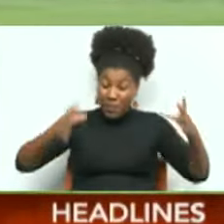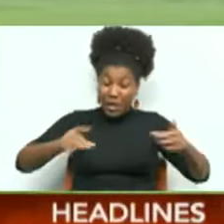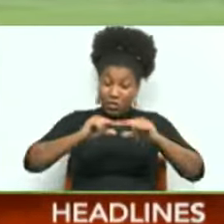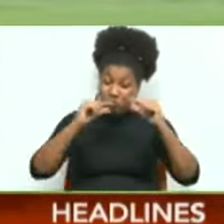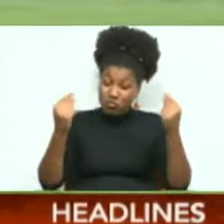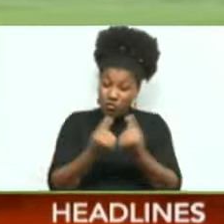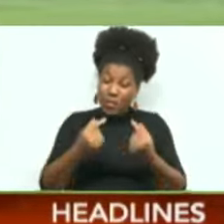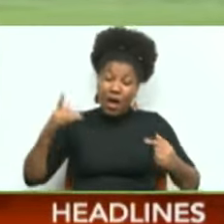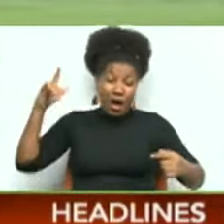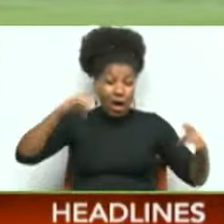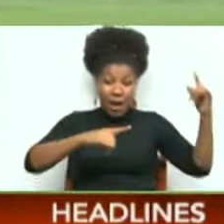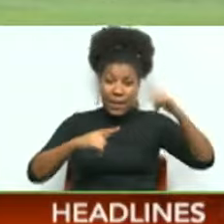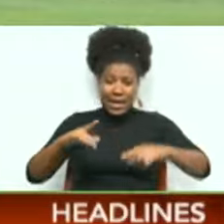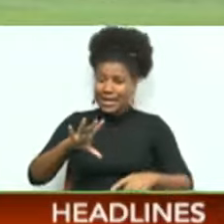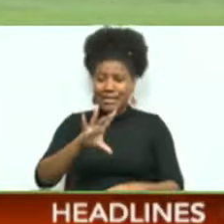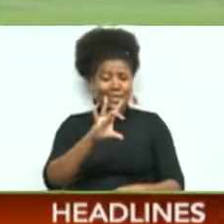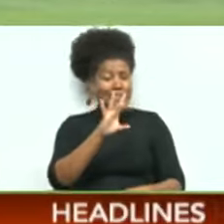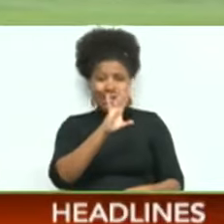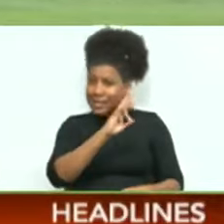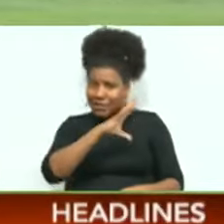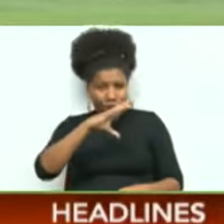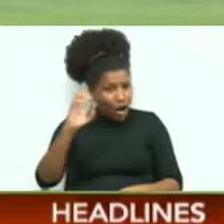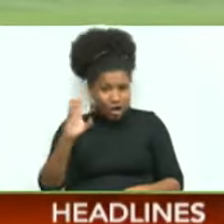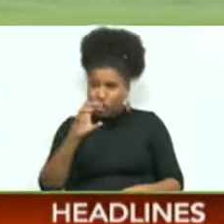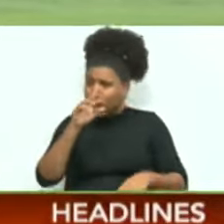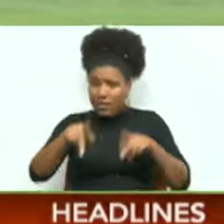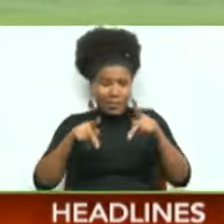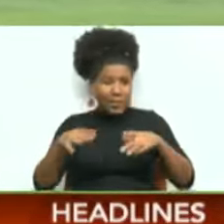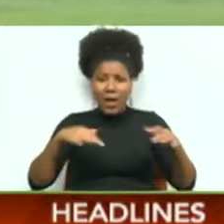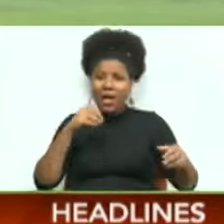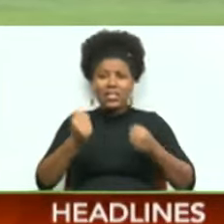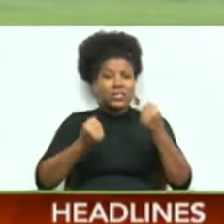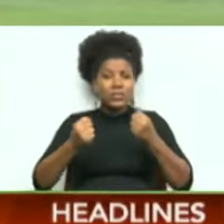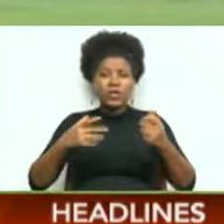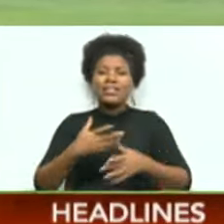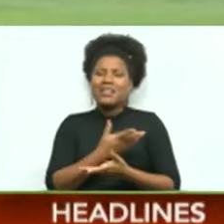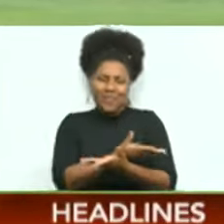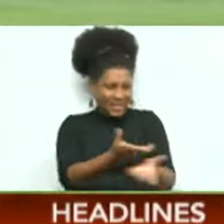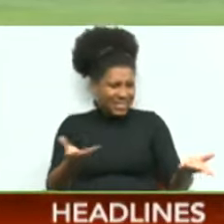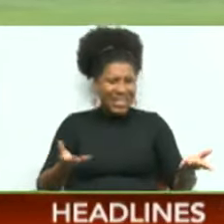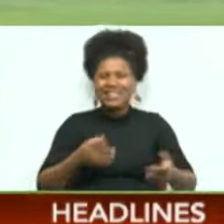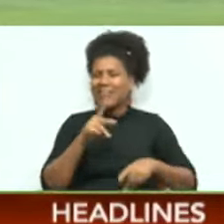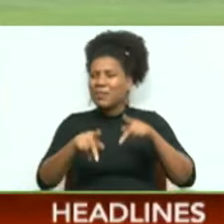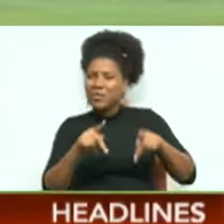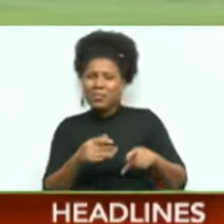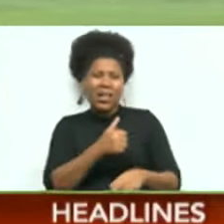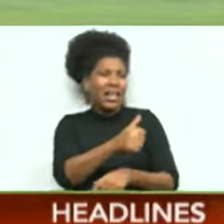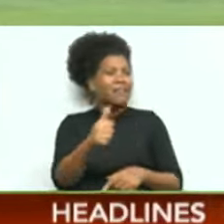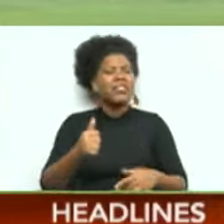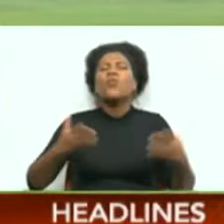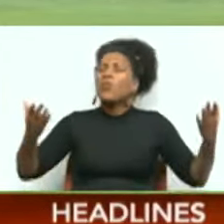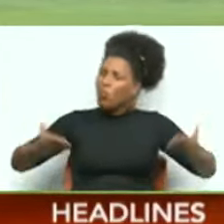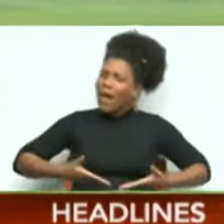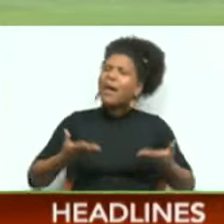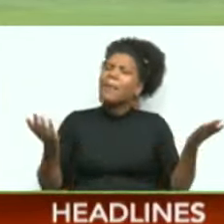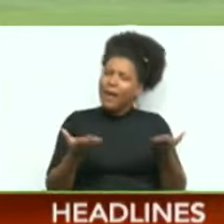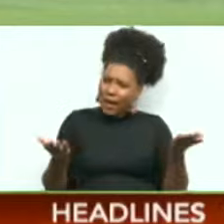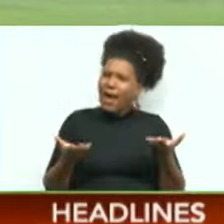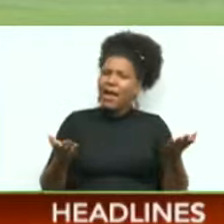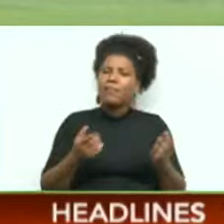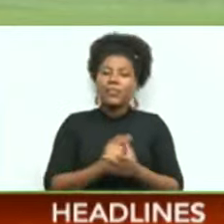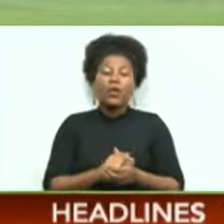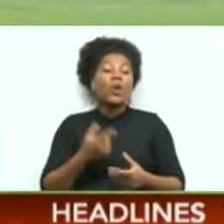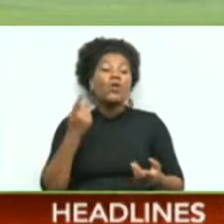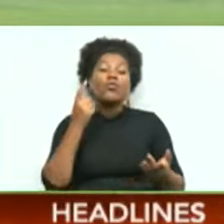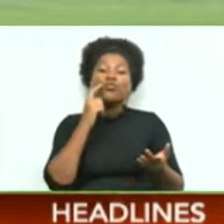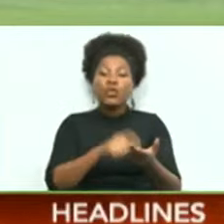into Grenada, 700 and something athletes, and it's because of the ambience and the setting and the people and everything. We're quite welcoming here. We are referred to